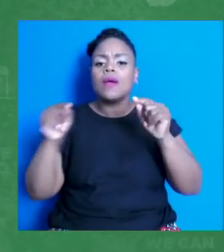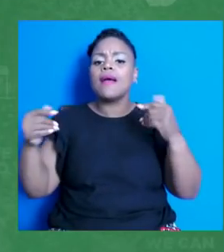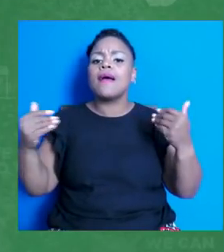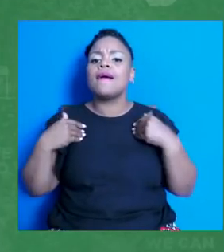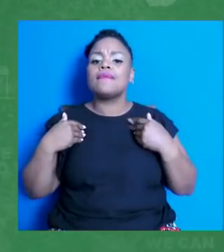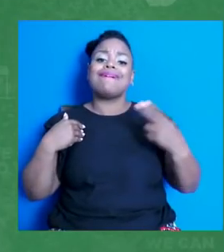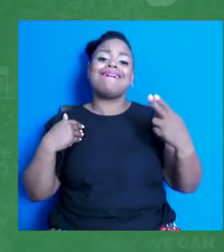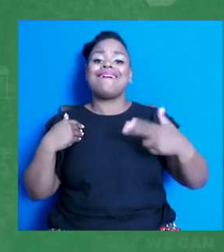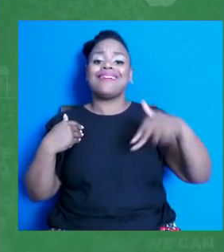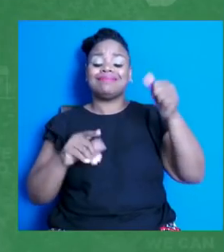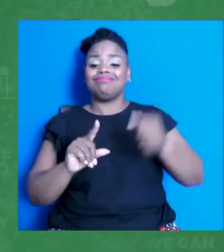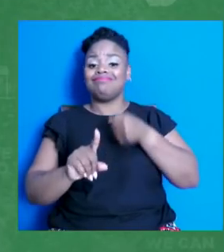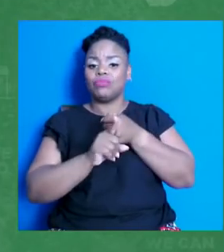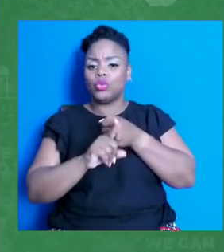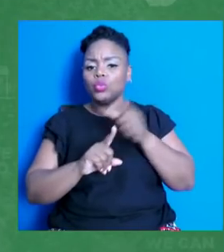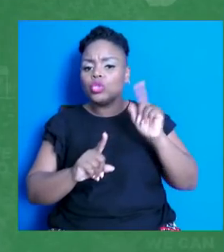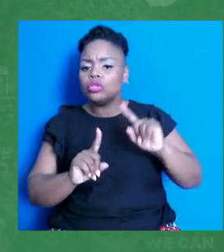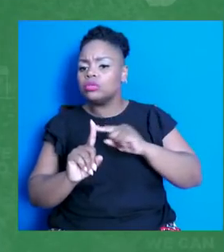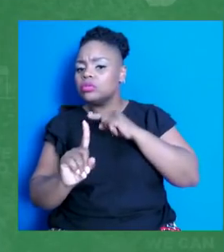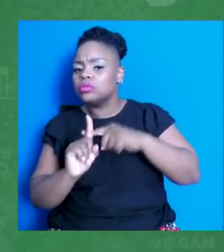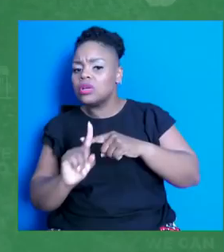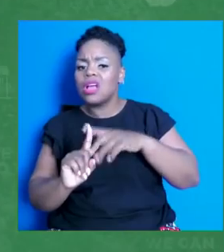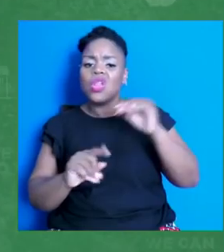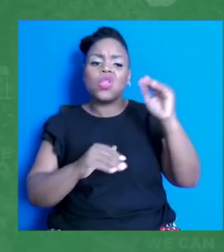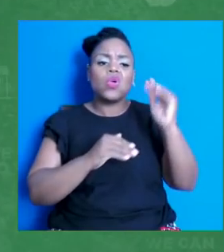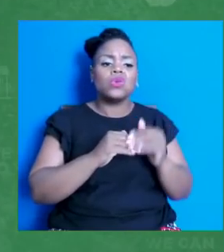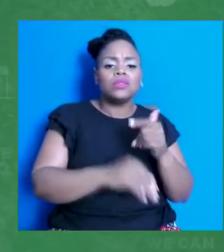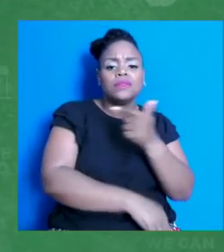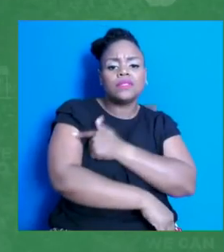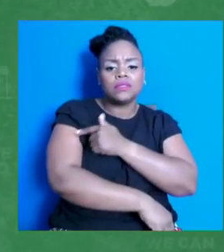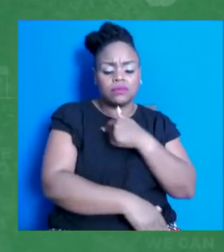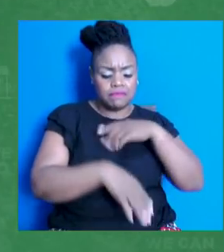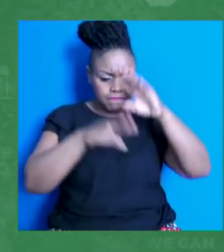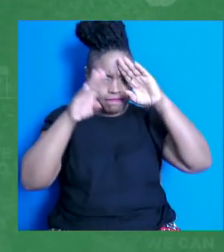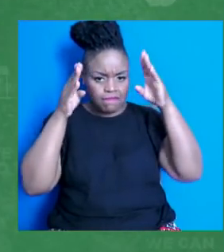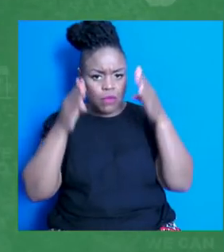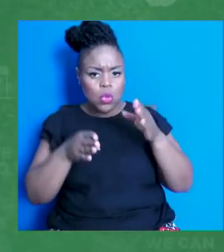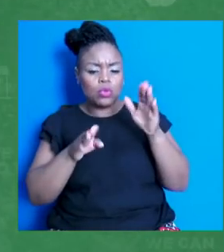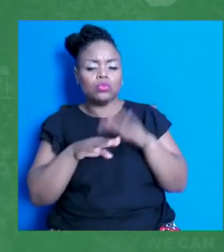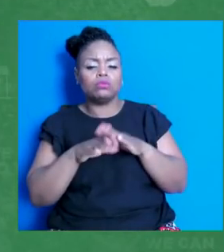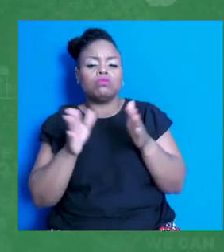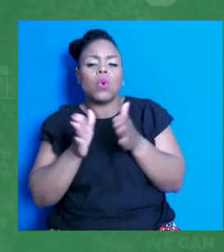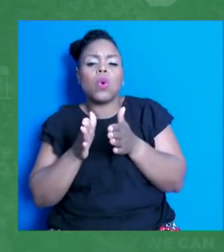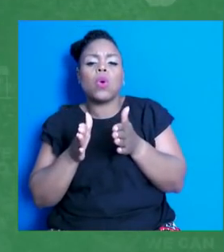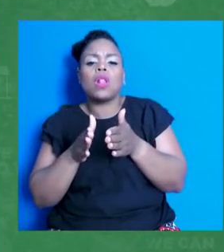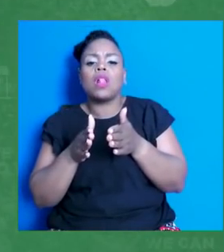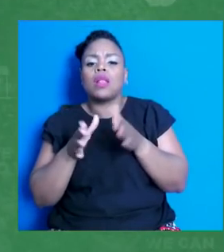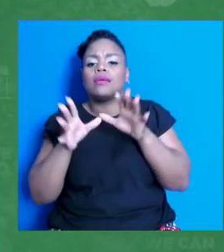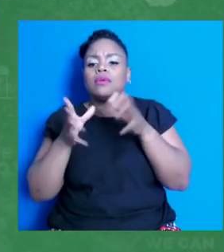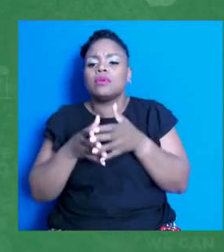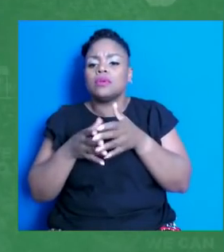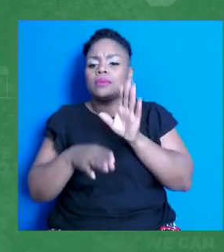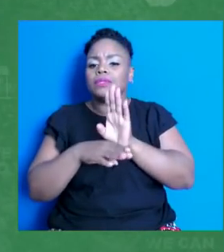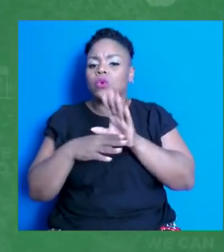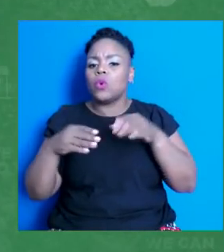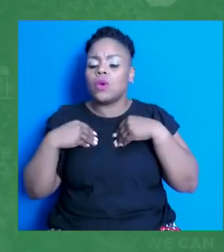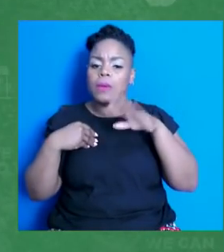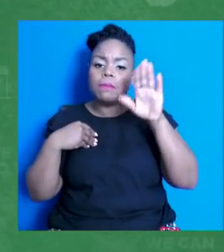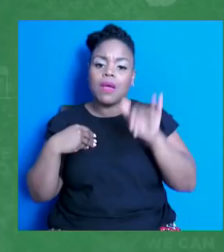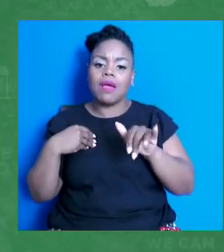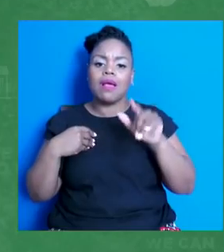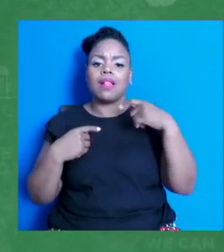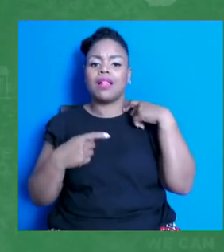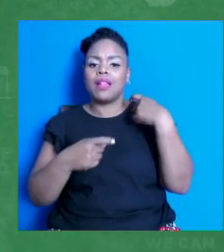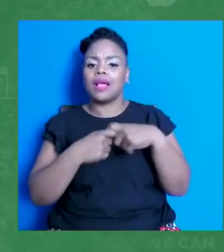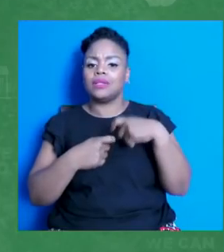target small local businesses, usually owned by Latinos and not going to vaccinate their employees at their work site. And as a daughter of immigrants myself,